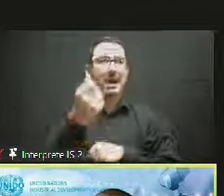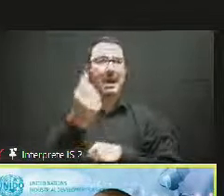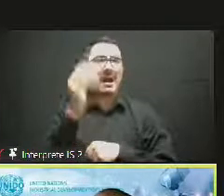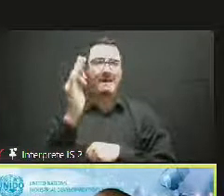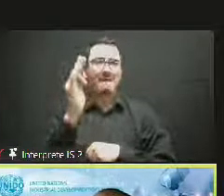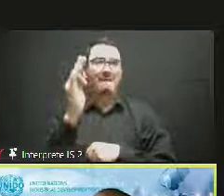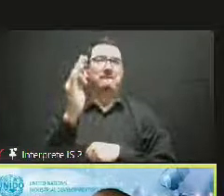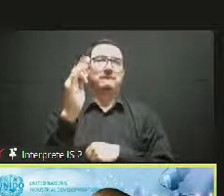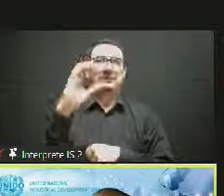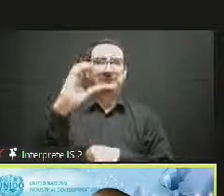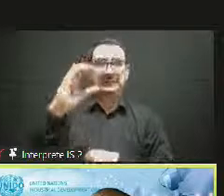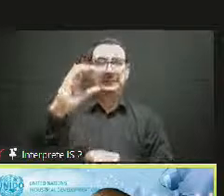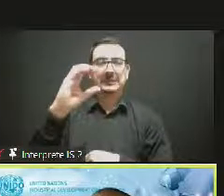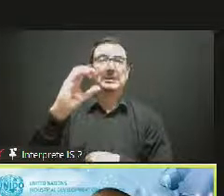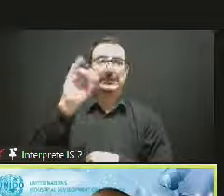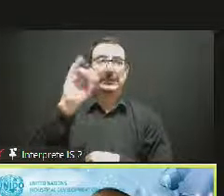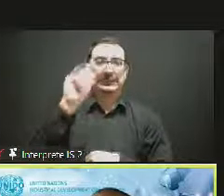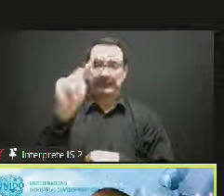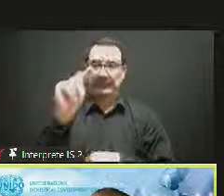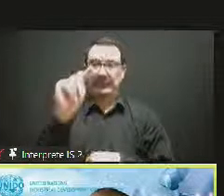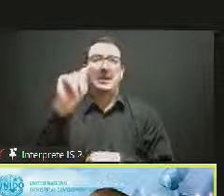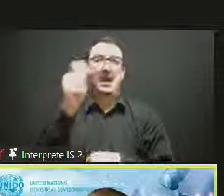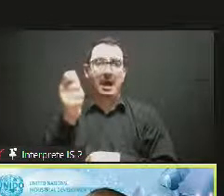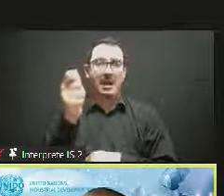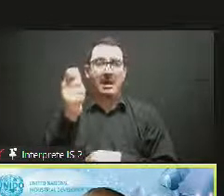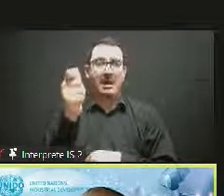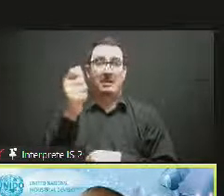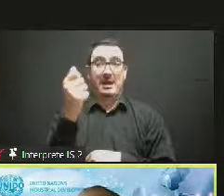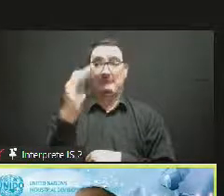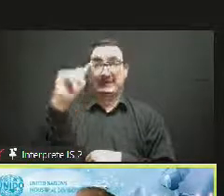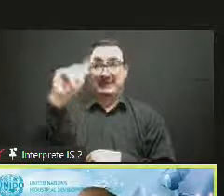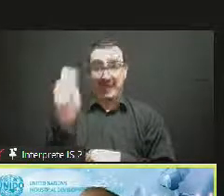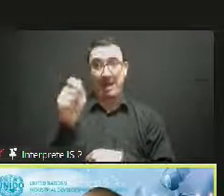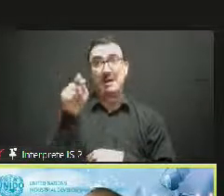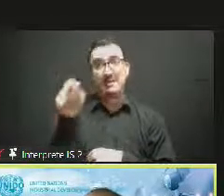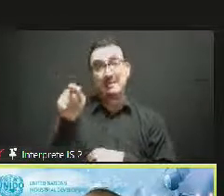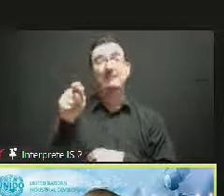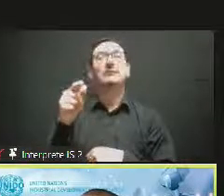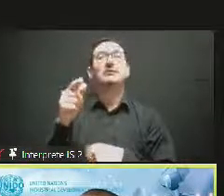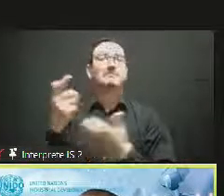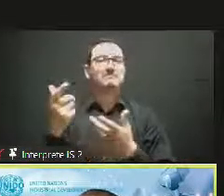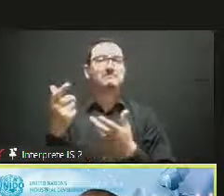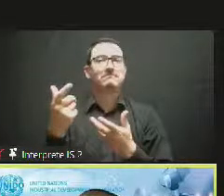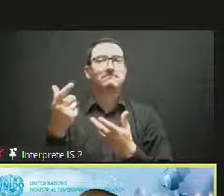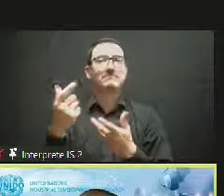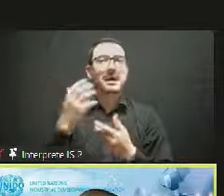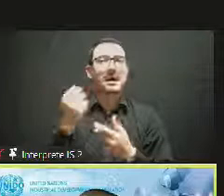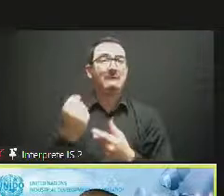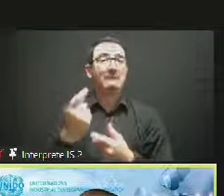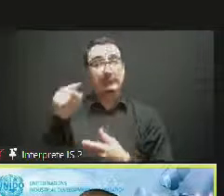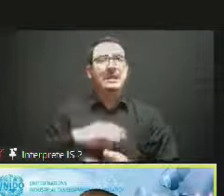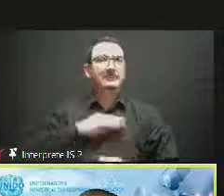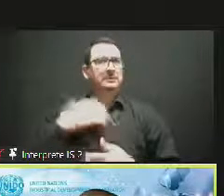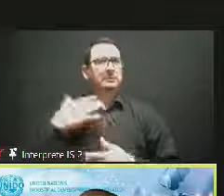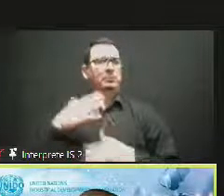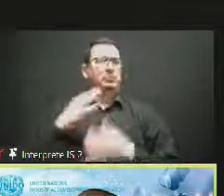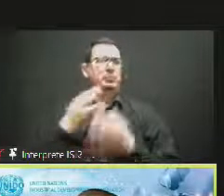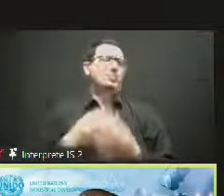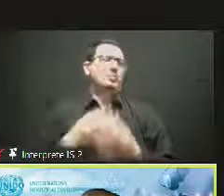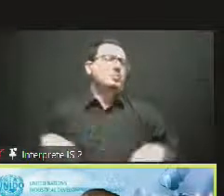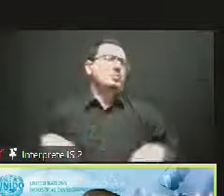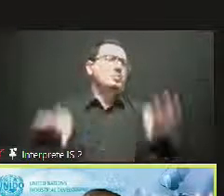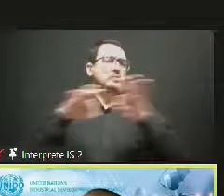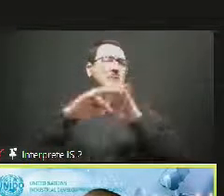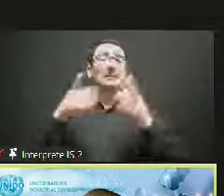these are things that are elements that could really help. One aspect related